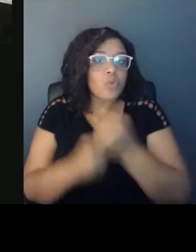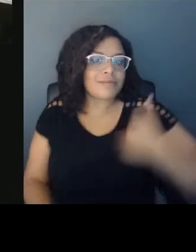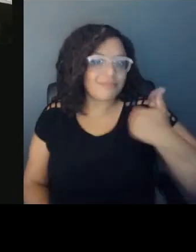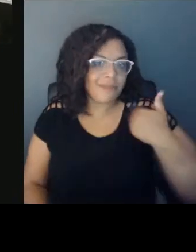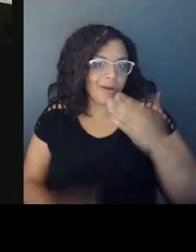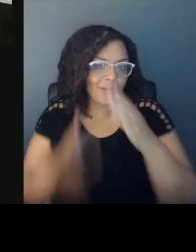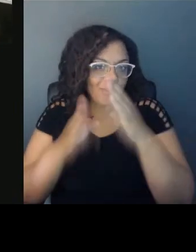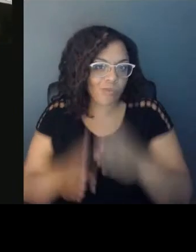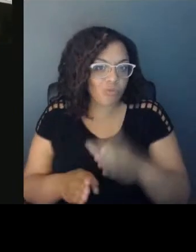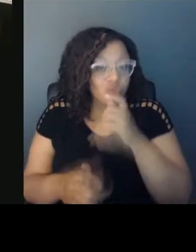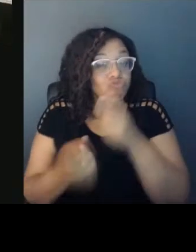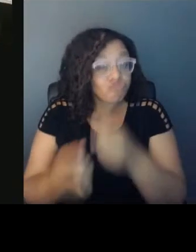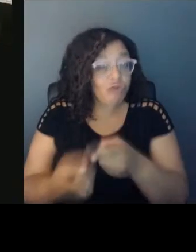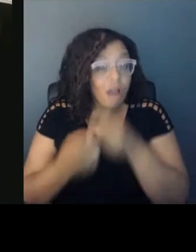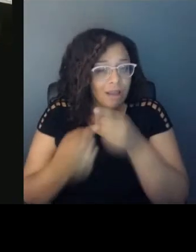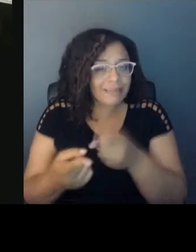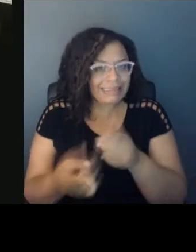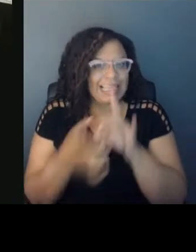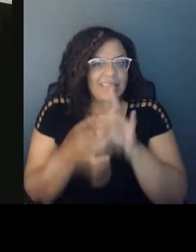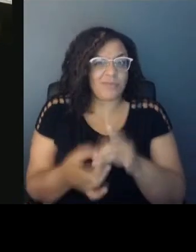around this anniversary? How to talk with them about this?